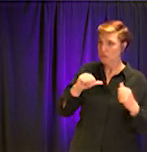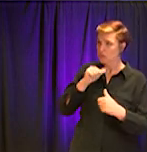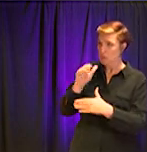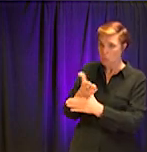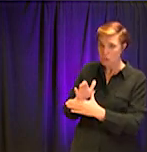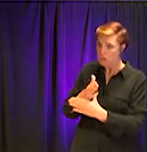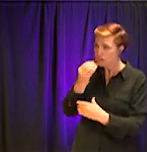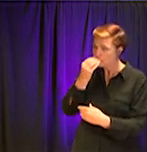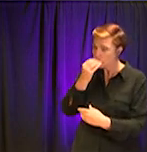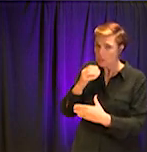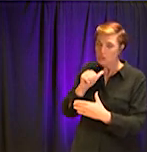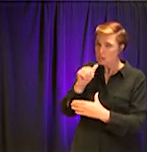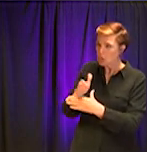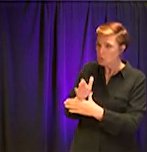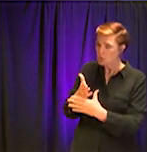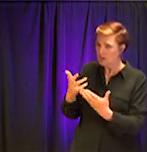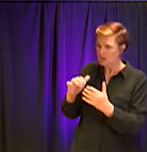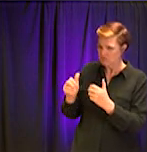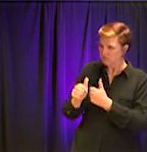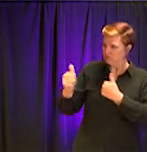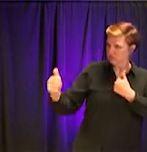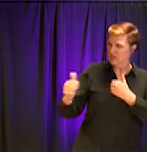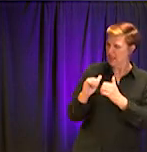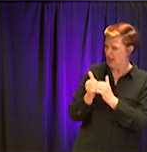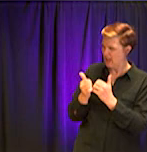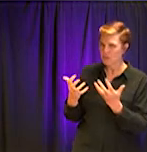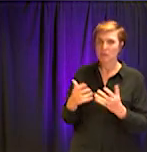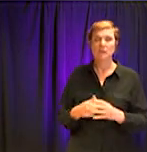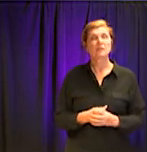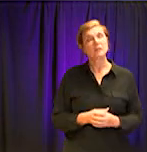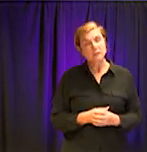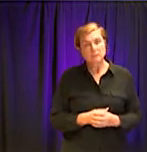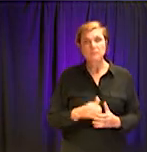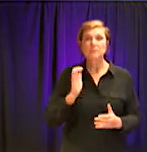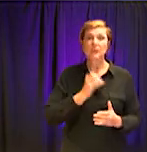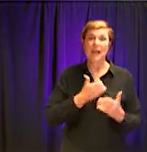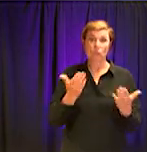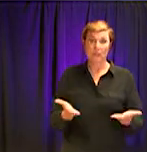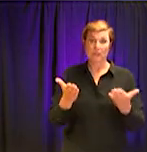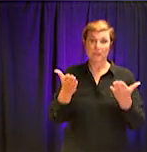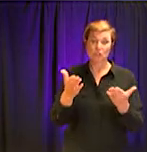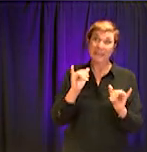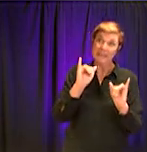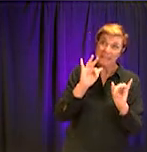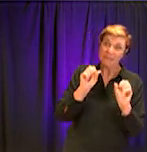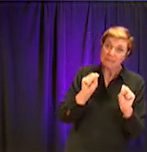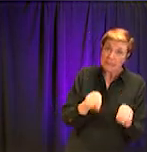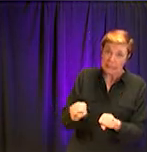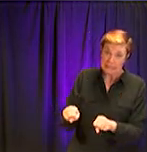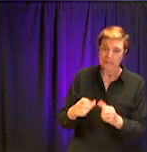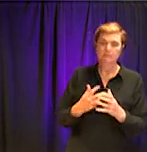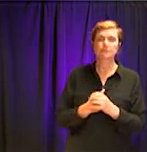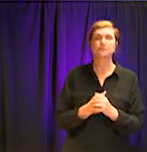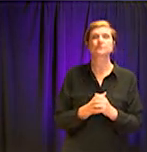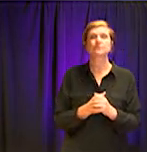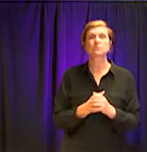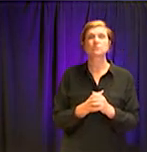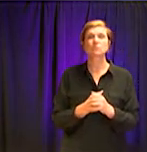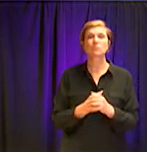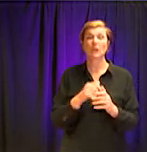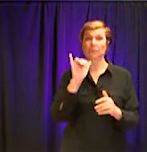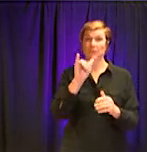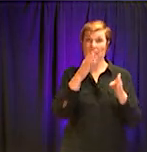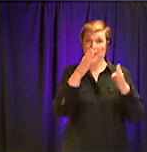deep does that go? What we're recommending, if possible, is that a person who is isolated needs to have a separate